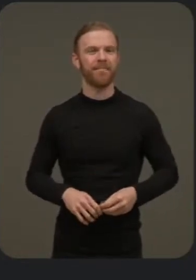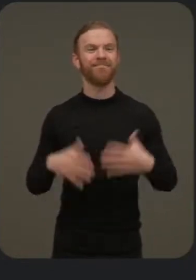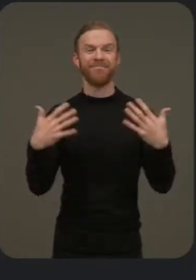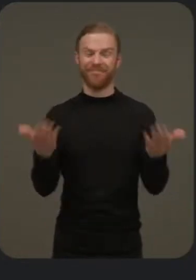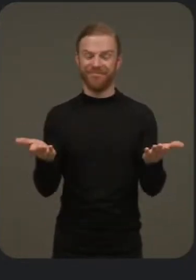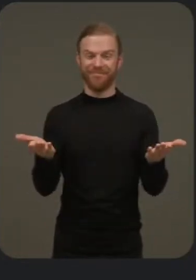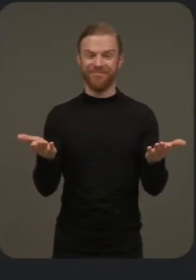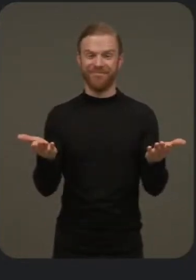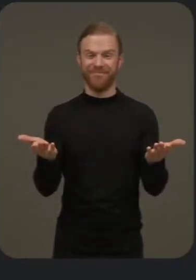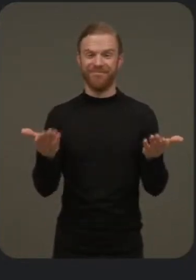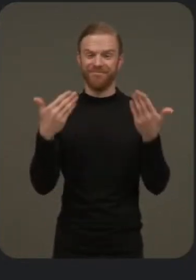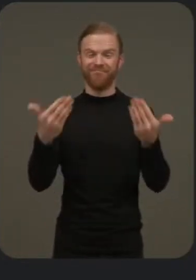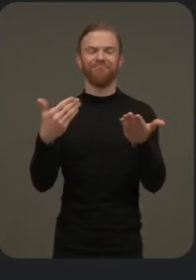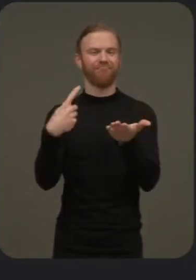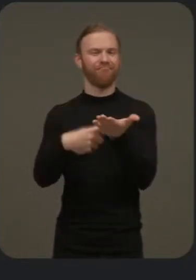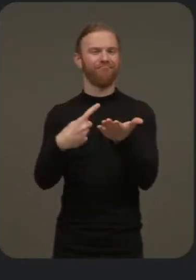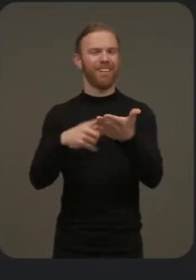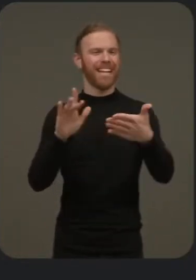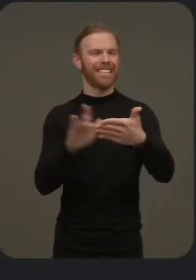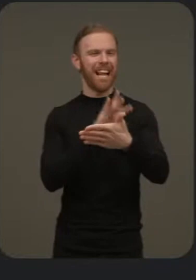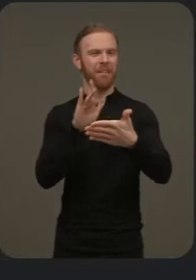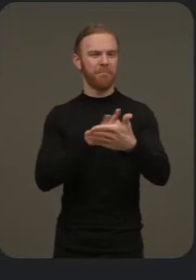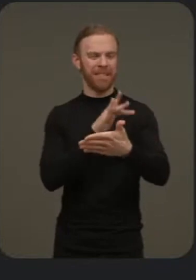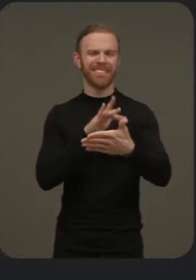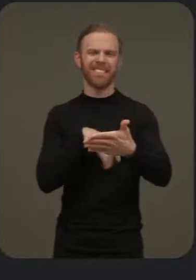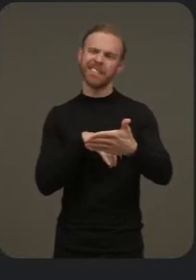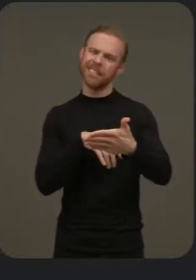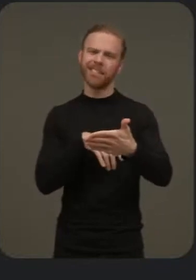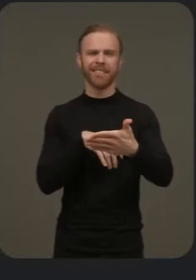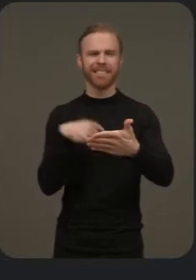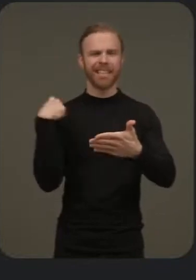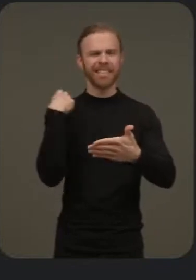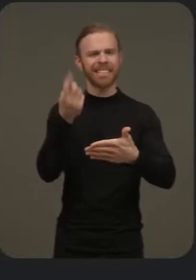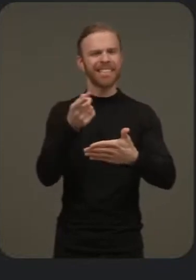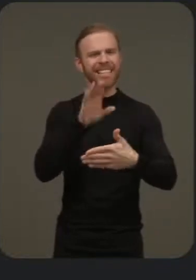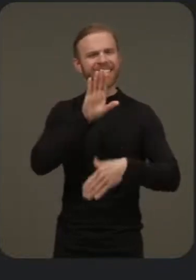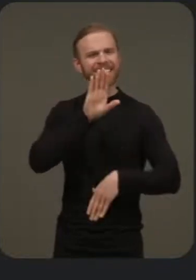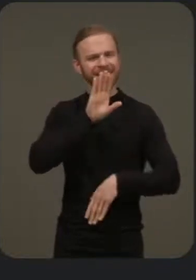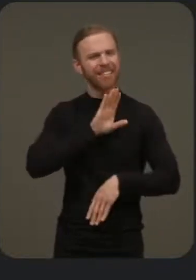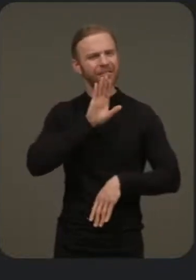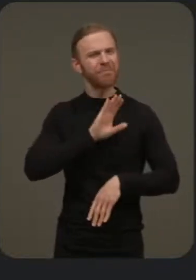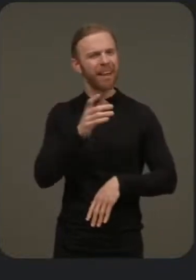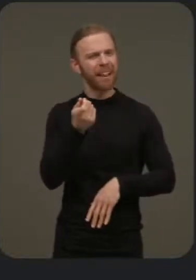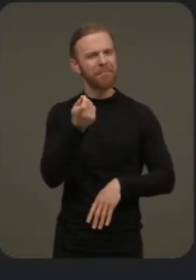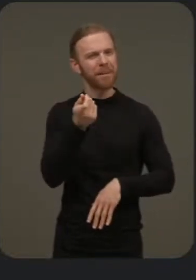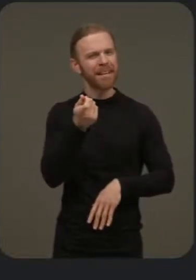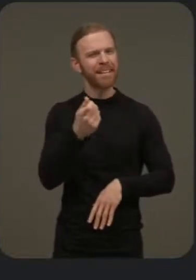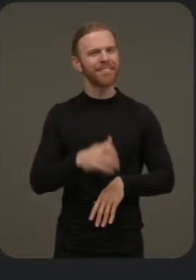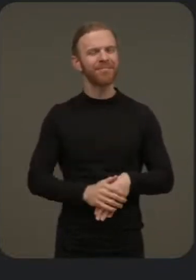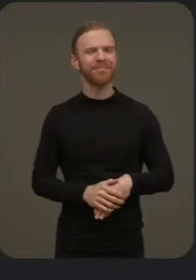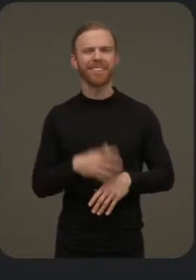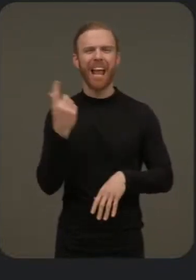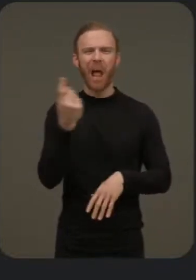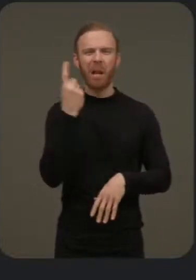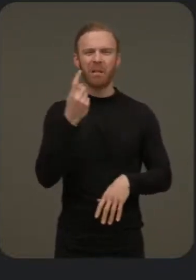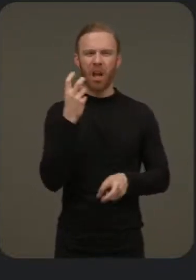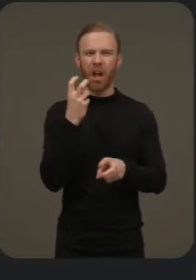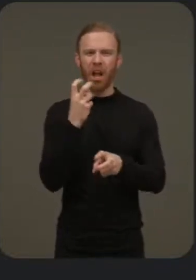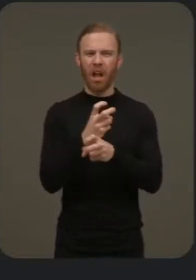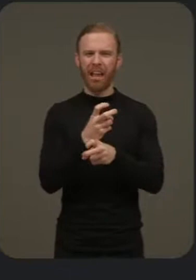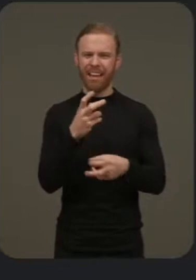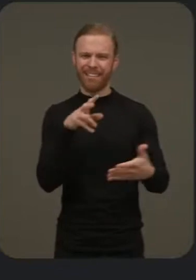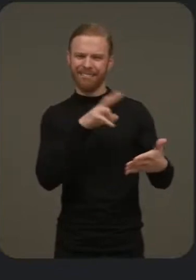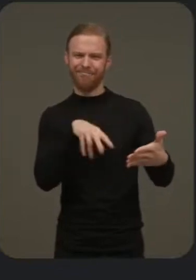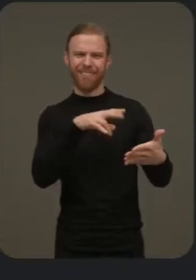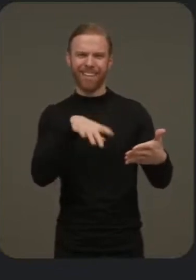Okay, let's talk tablets, which have been a little bit frustrating. It's always hard to know where they fit in,